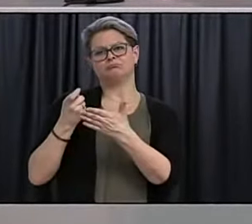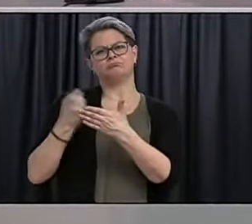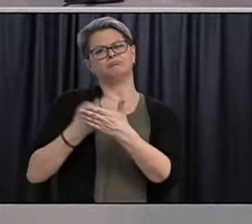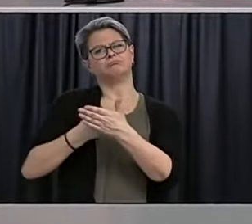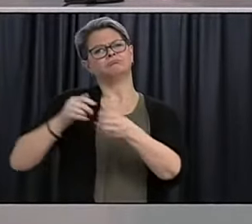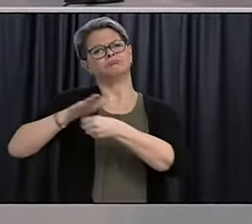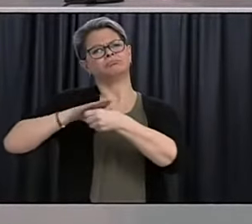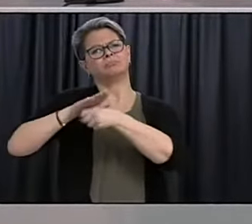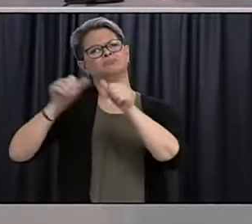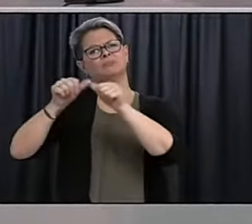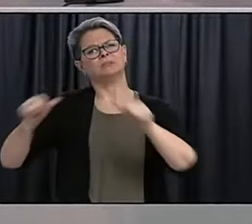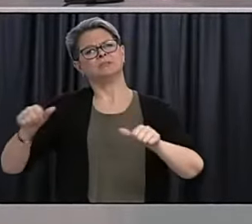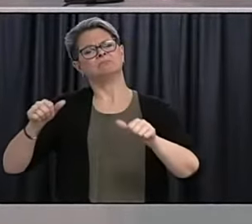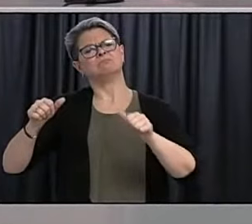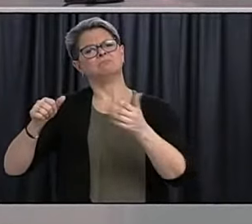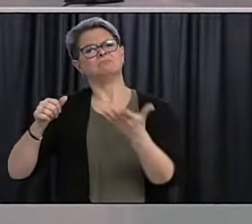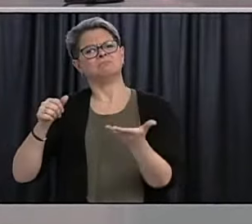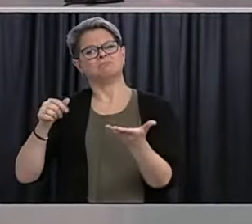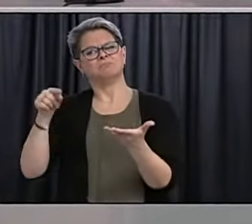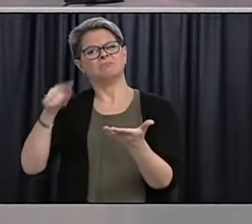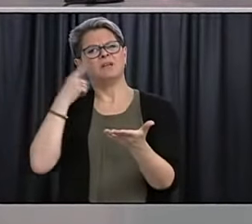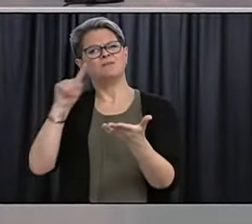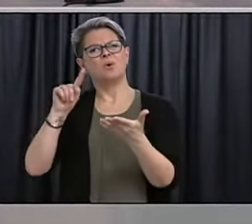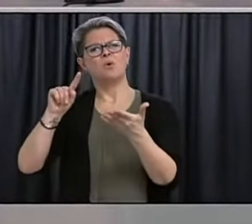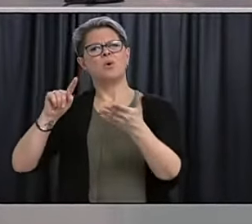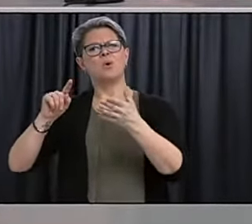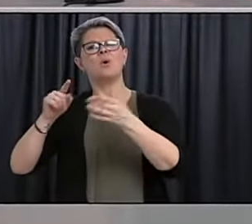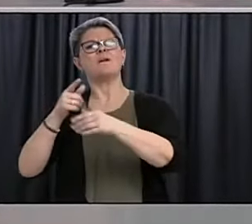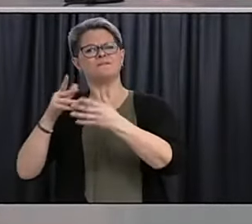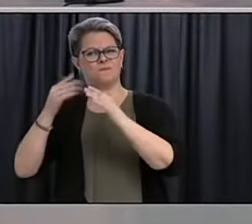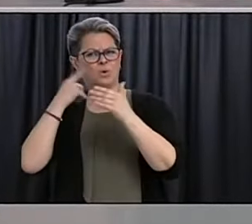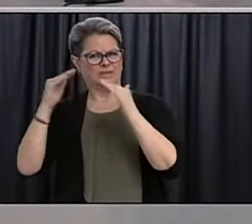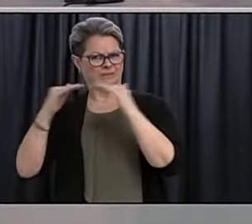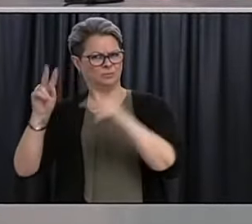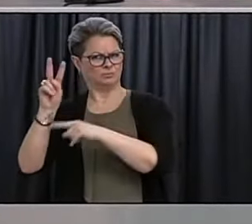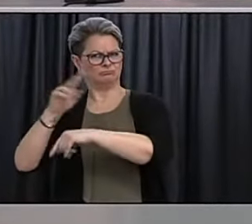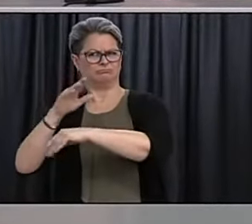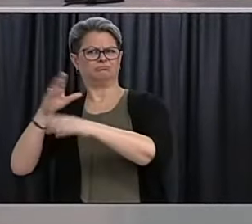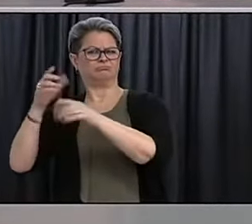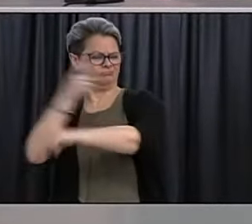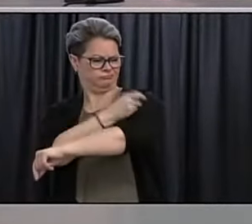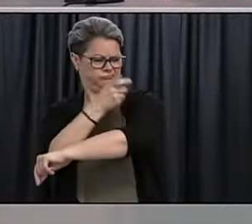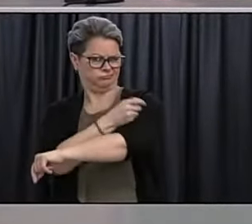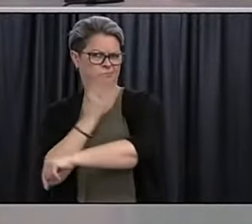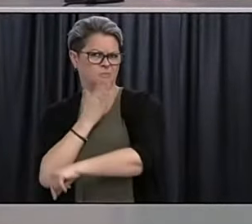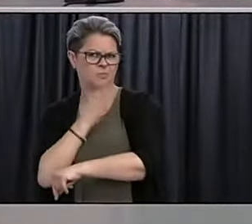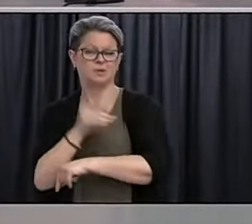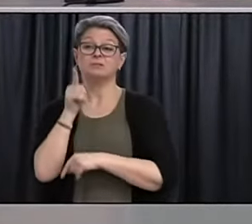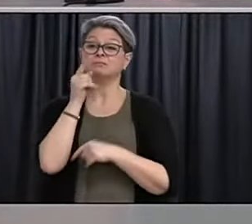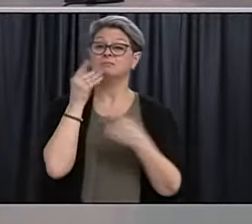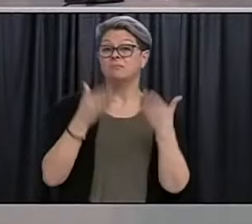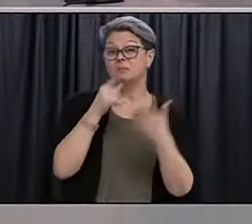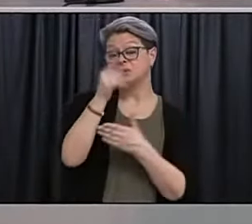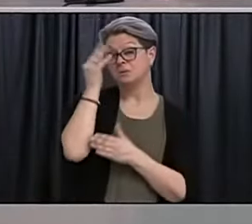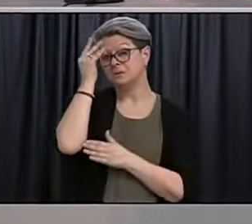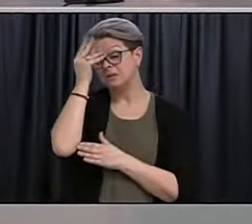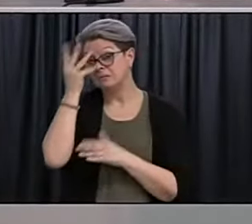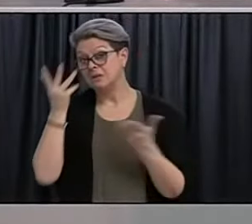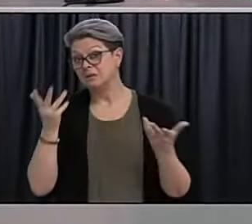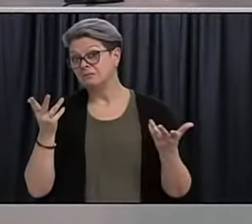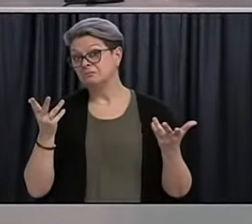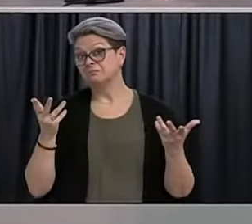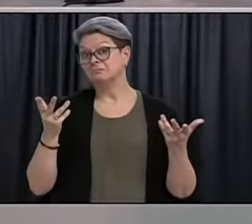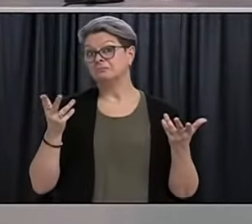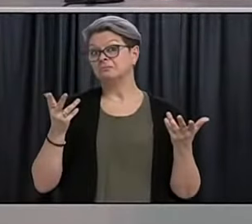complex as a vaccination site for phase two. Would you recommend other municipalities look at similar facilities and what guidance you give